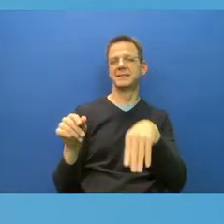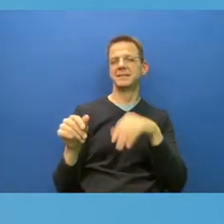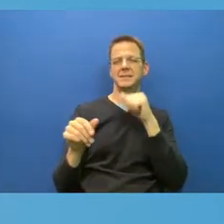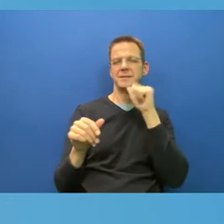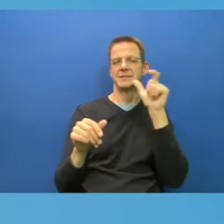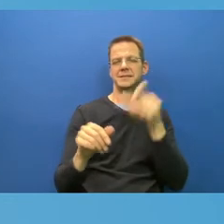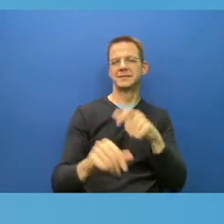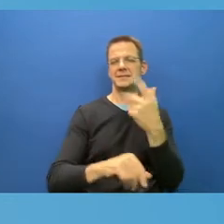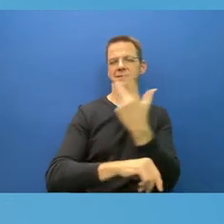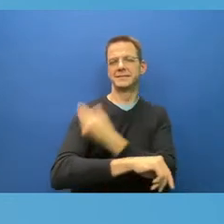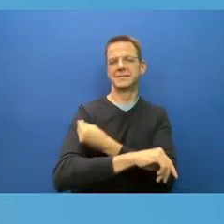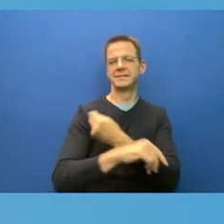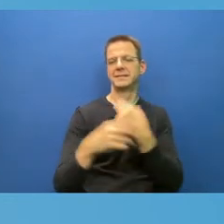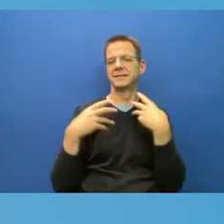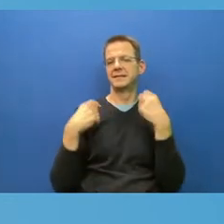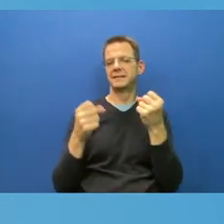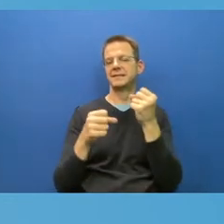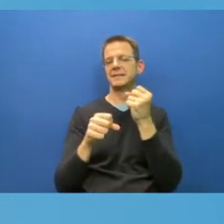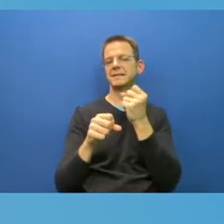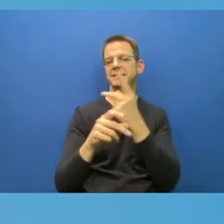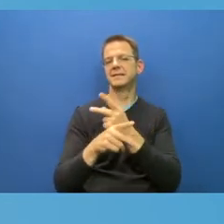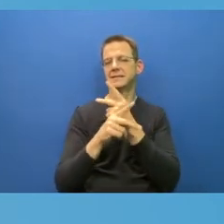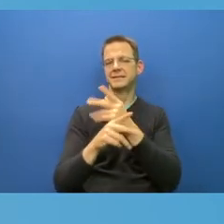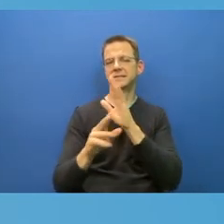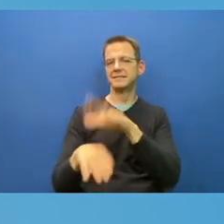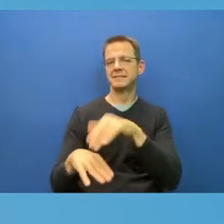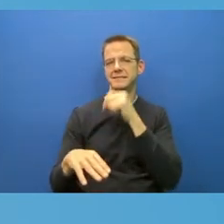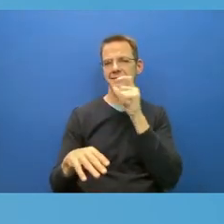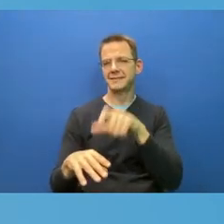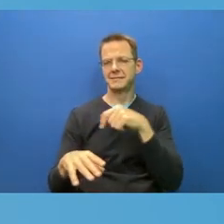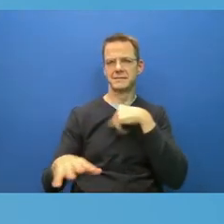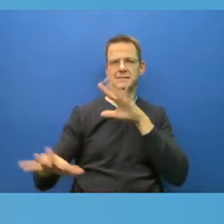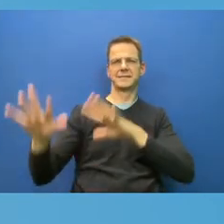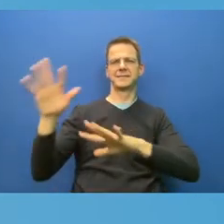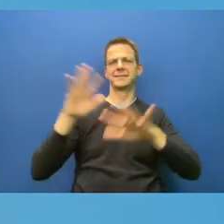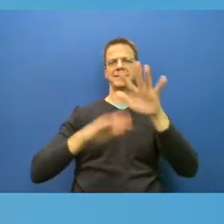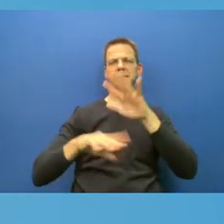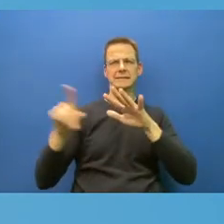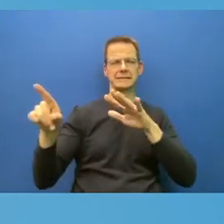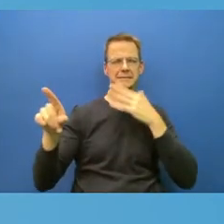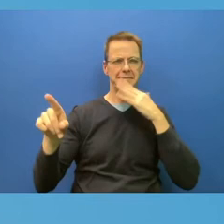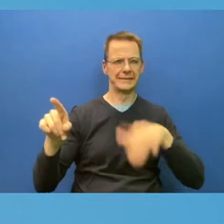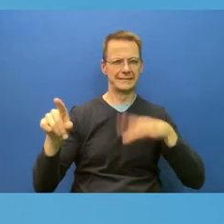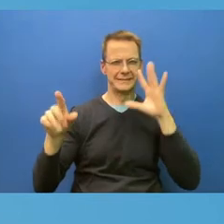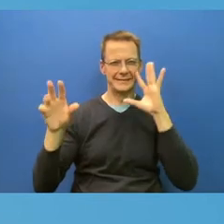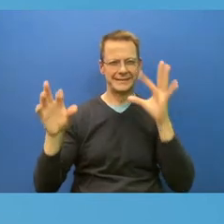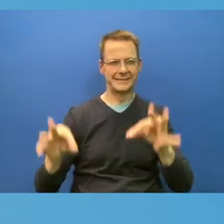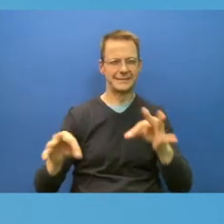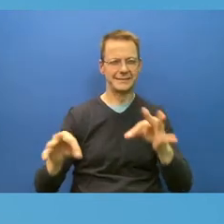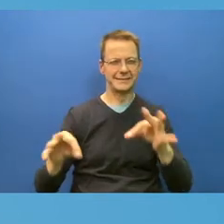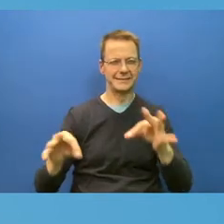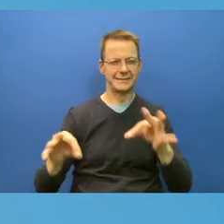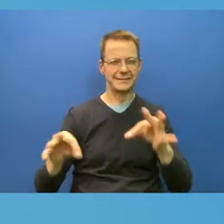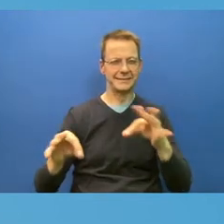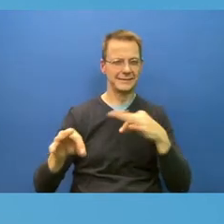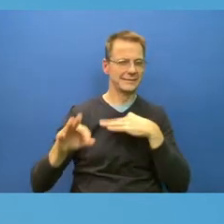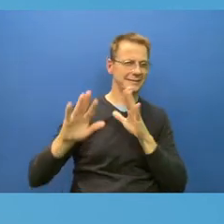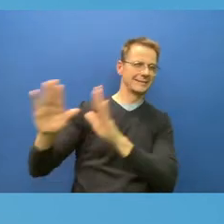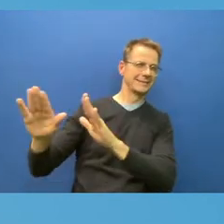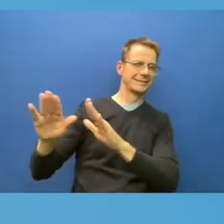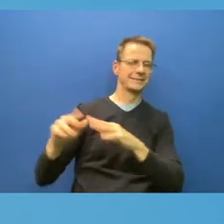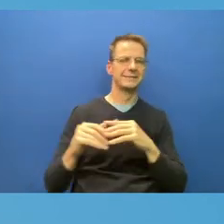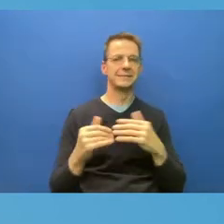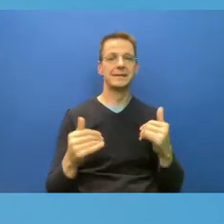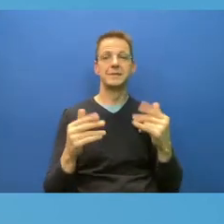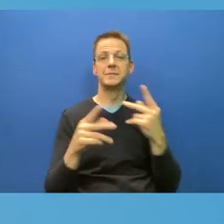decision. But I think right now, my biggest criticism of government, the medical establishment, and